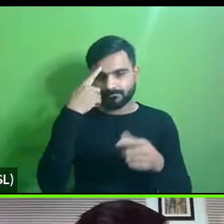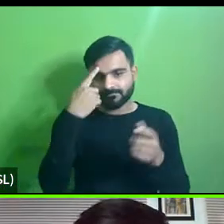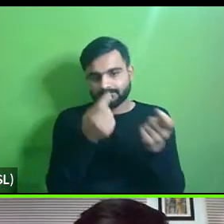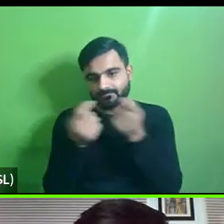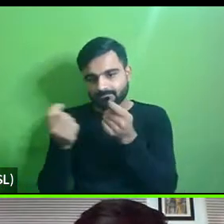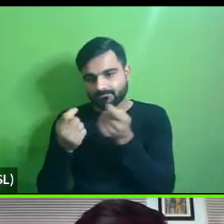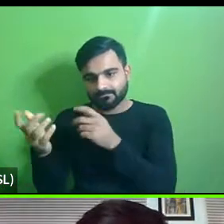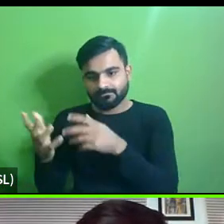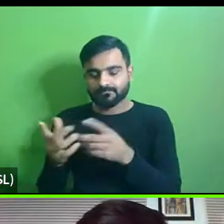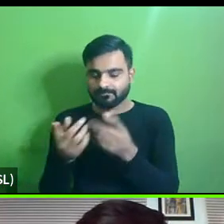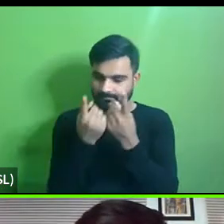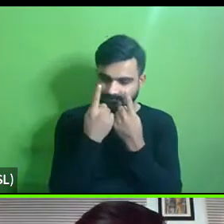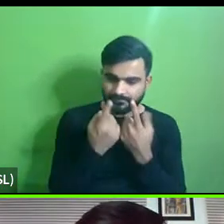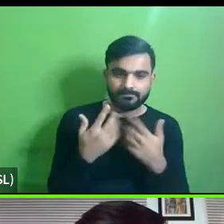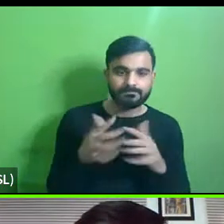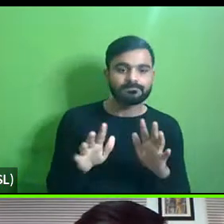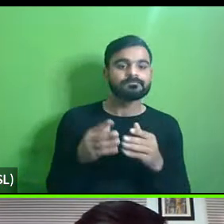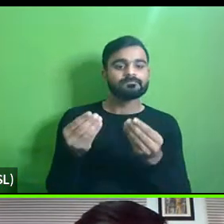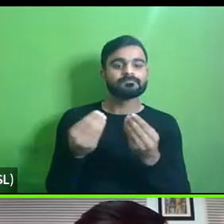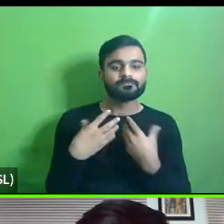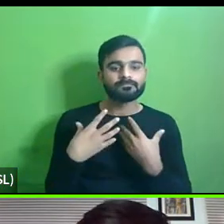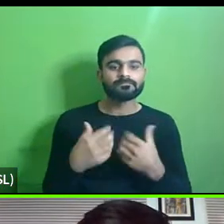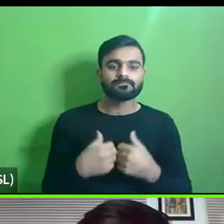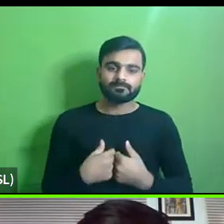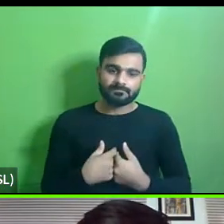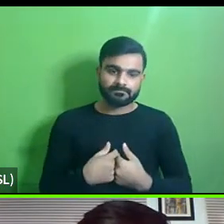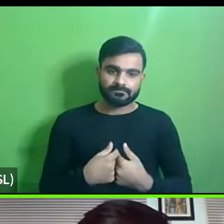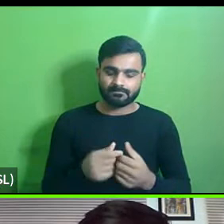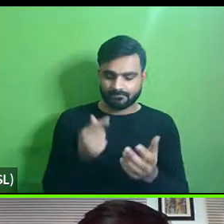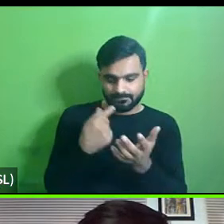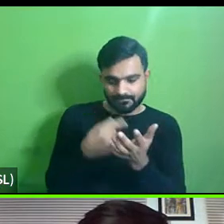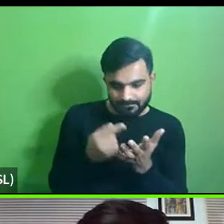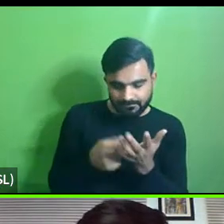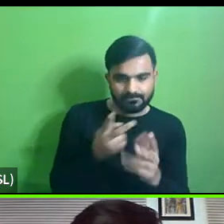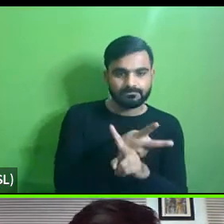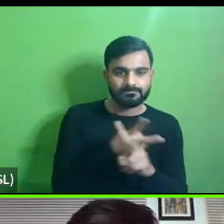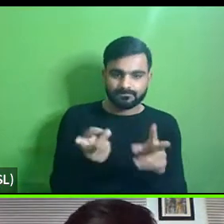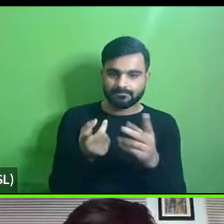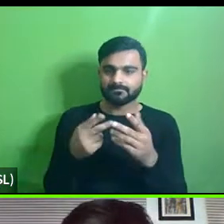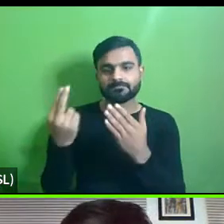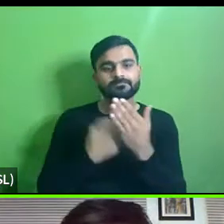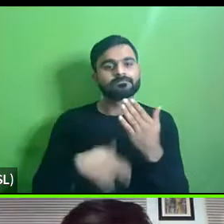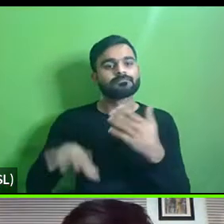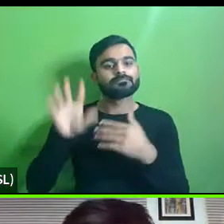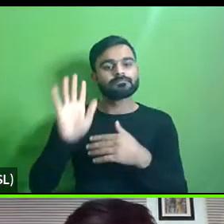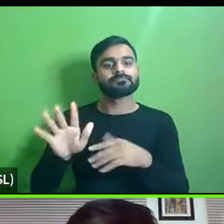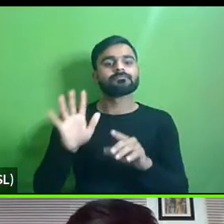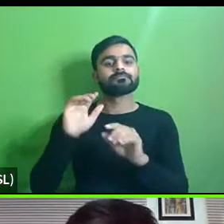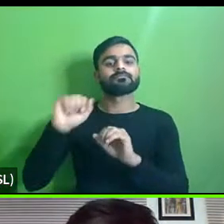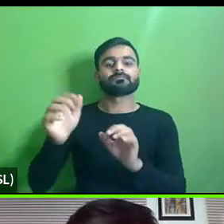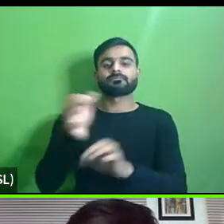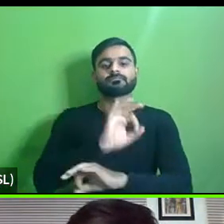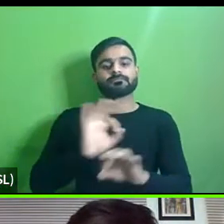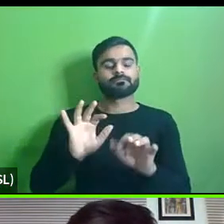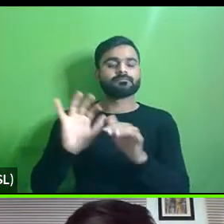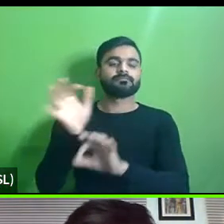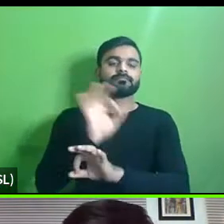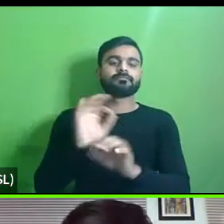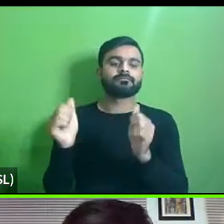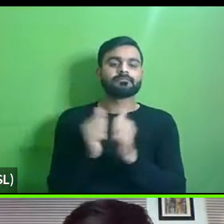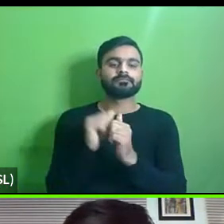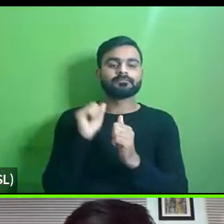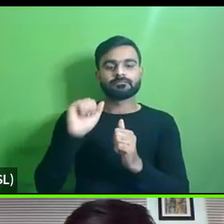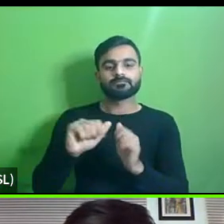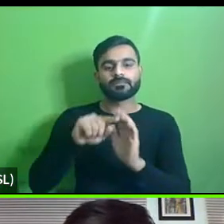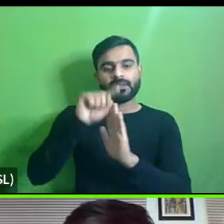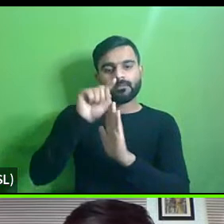auditors which give the uh the approvals and sanctions for the designs they also have to there are already parameters set for the on